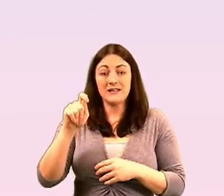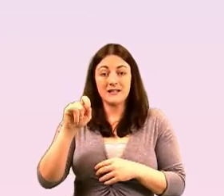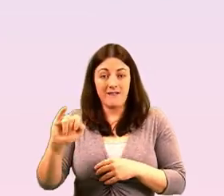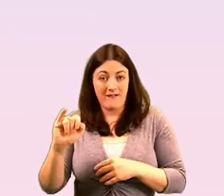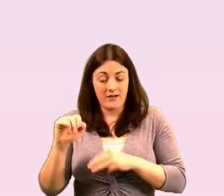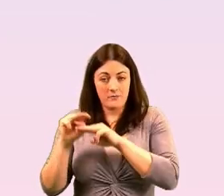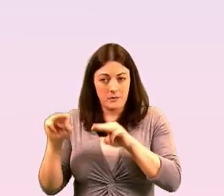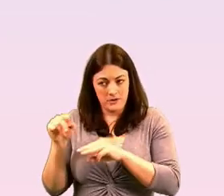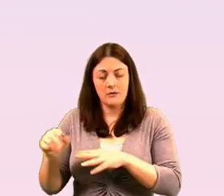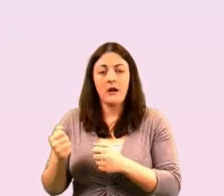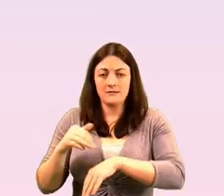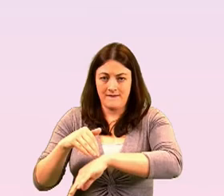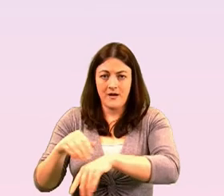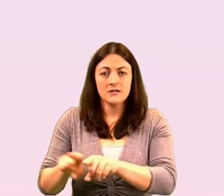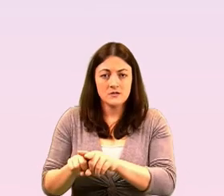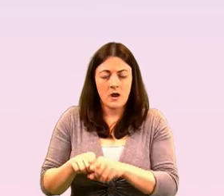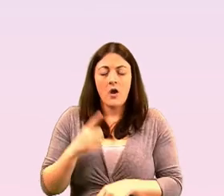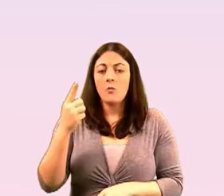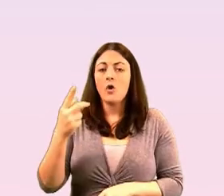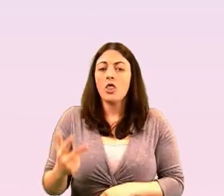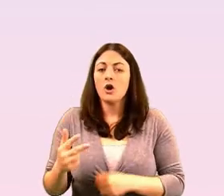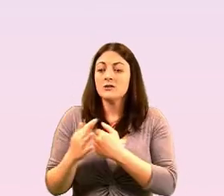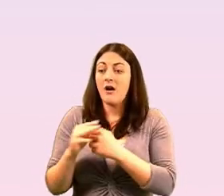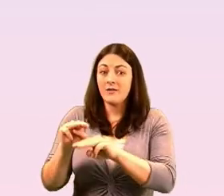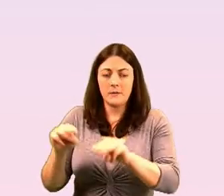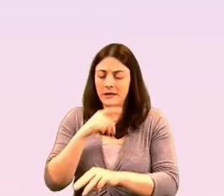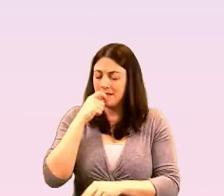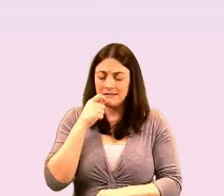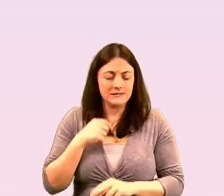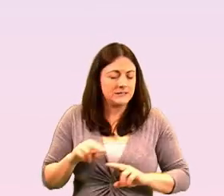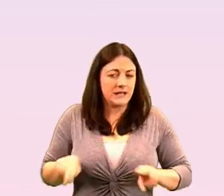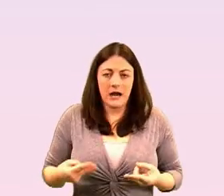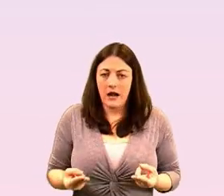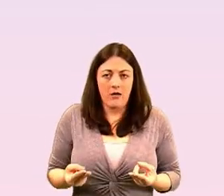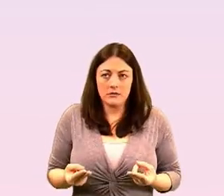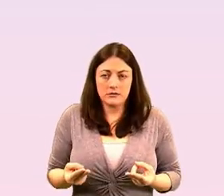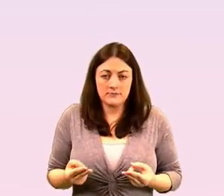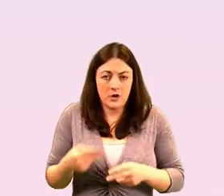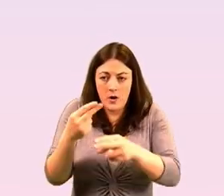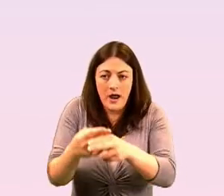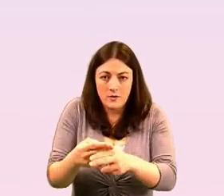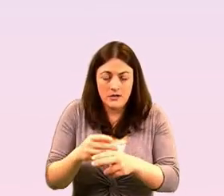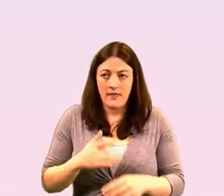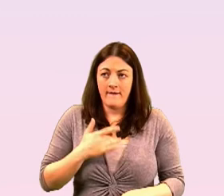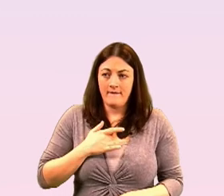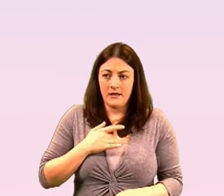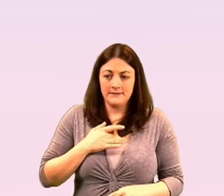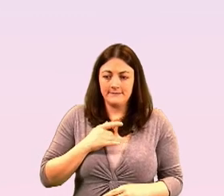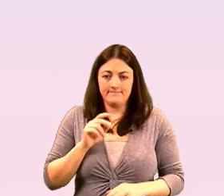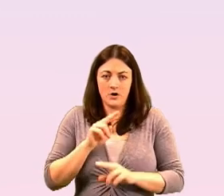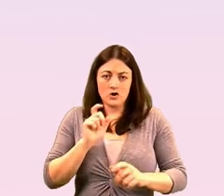third of the respondents the survey said that they couldn't be out and they were uncomfortable in their home environment to be themselves